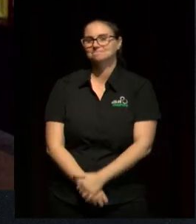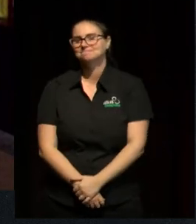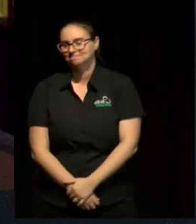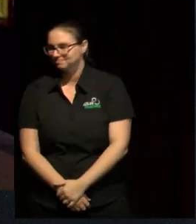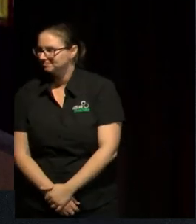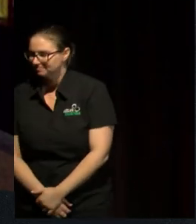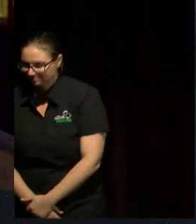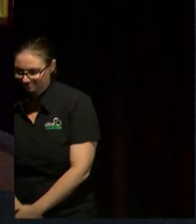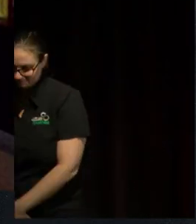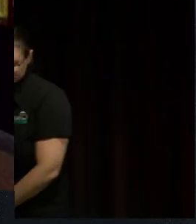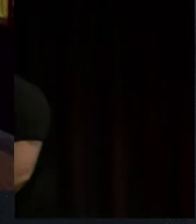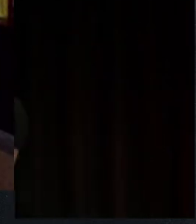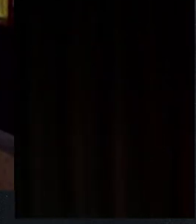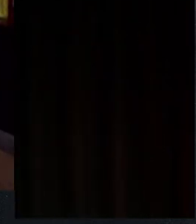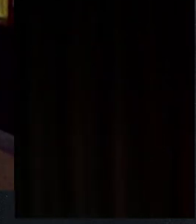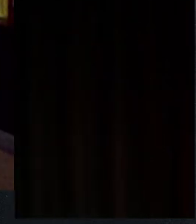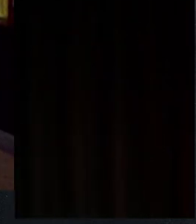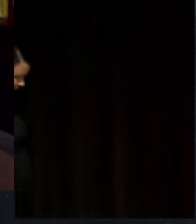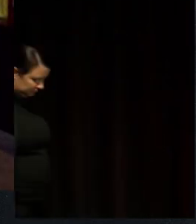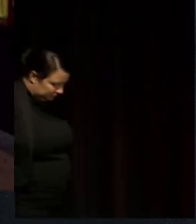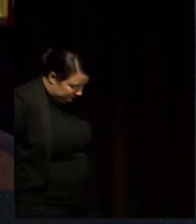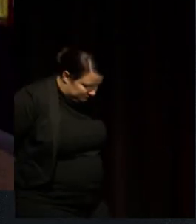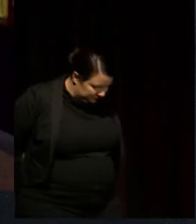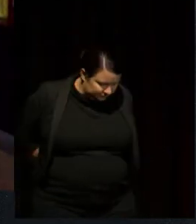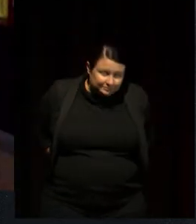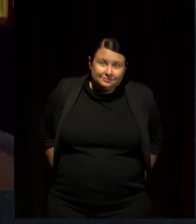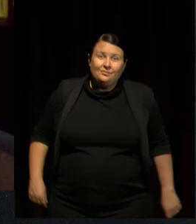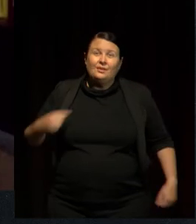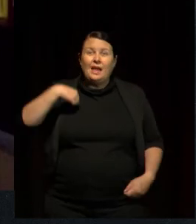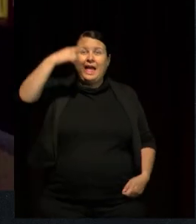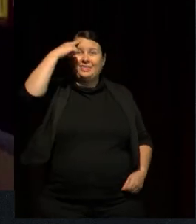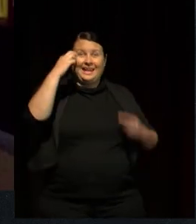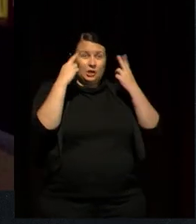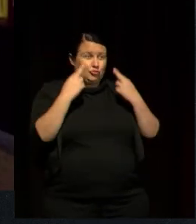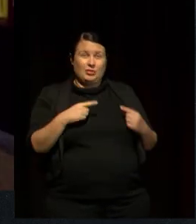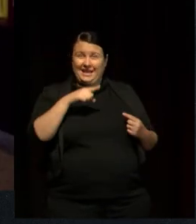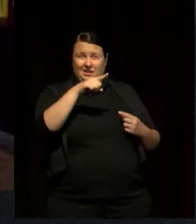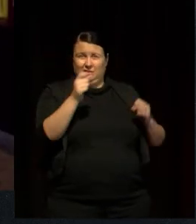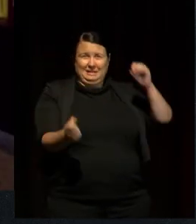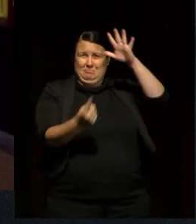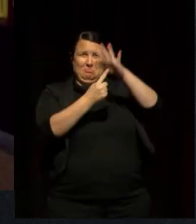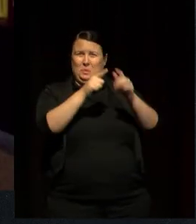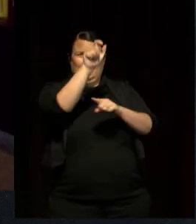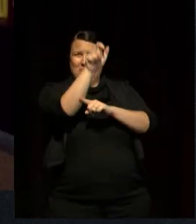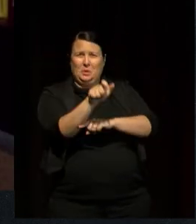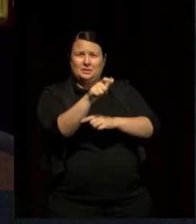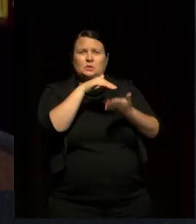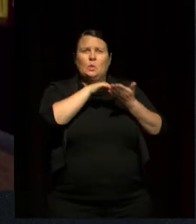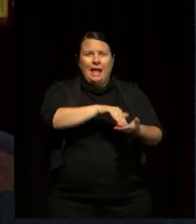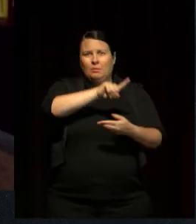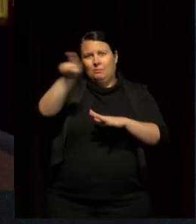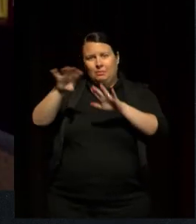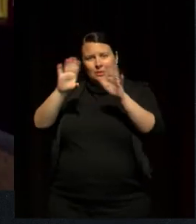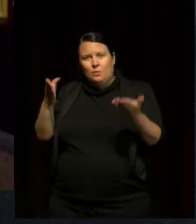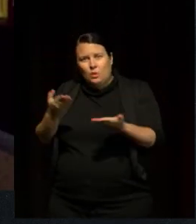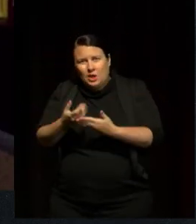I think that she is a really crucial figure in putting the positives on it. She's a really crucial figure in helping people understand